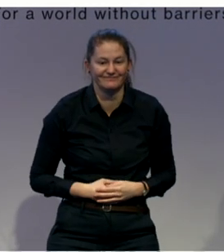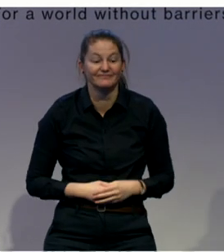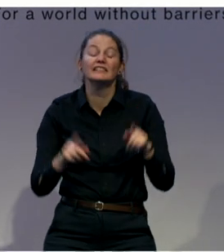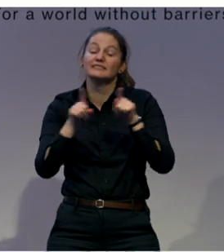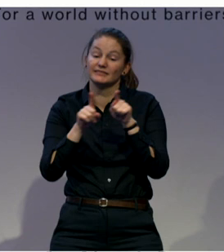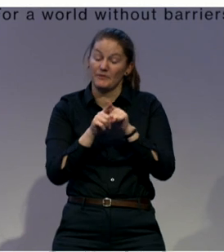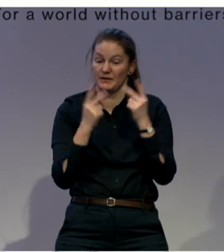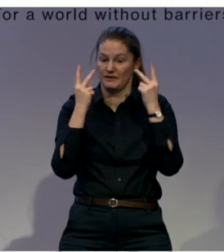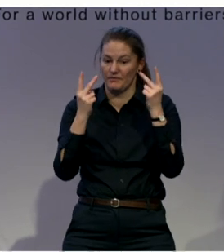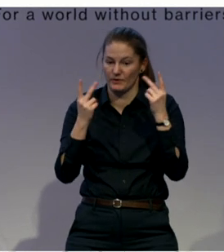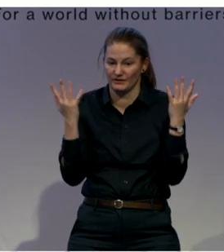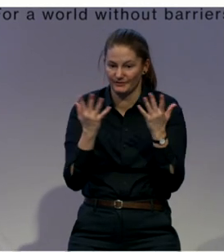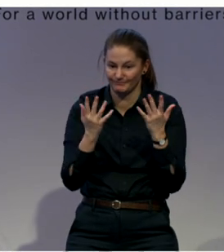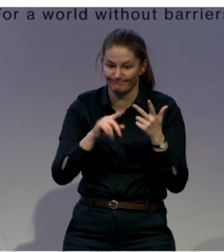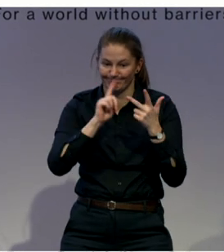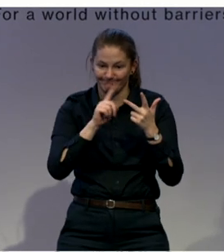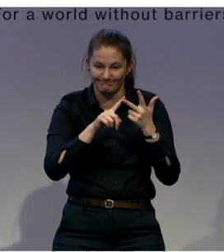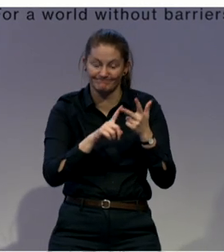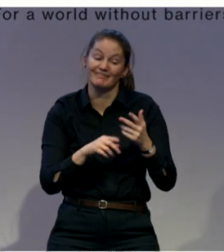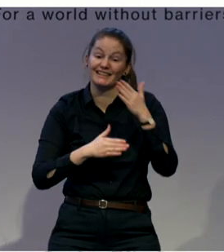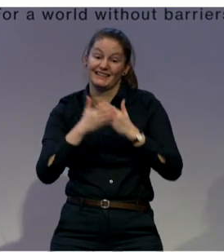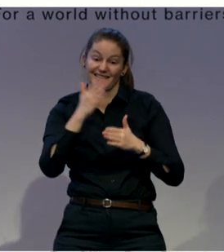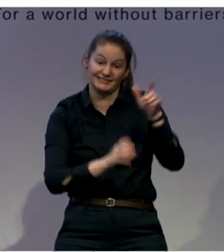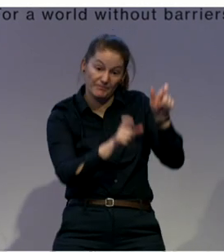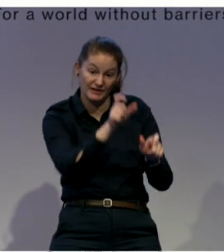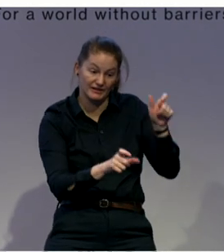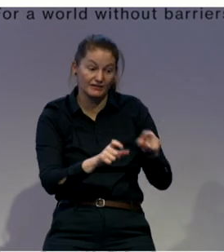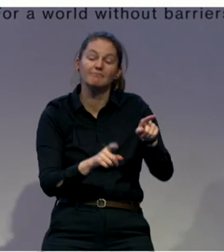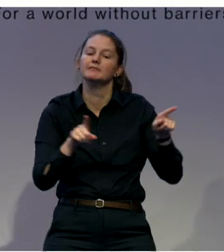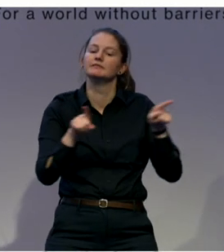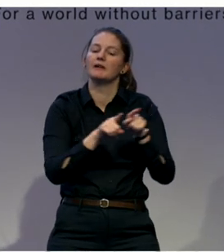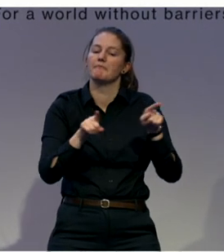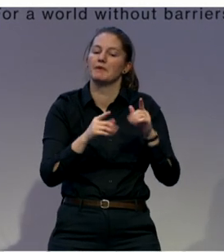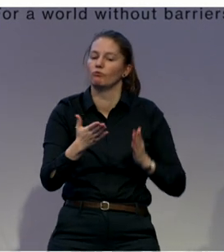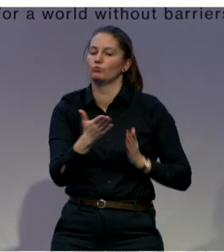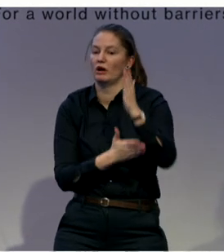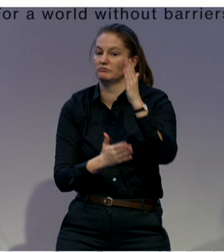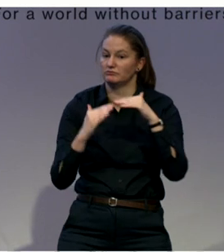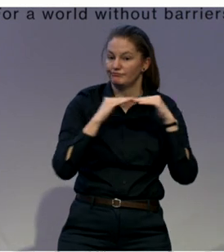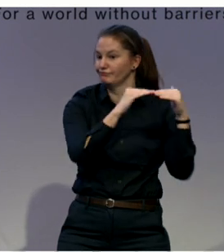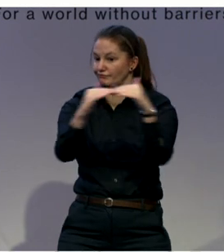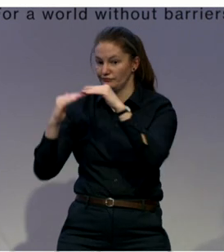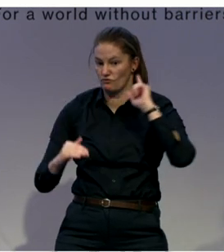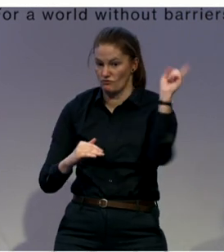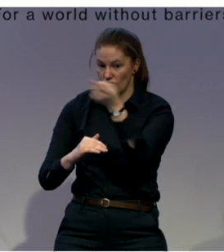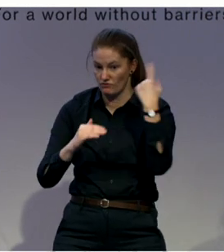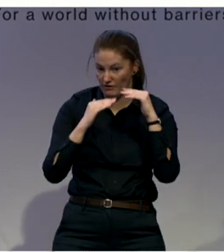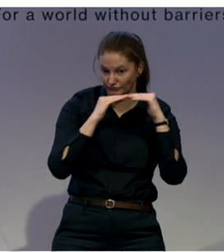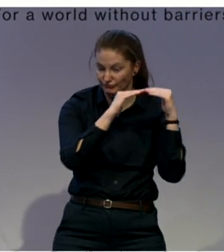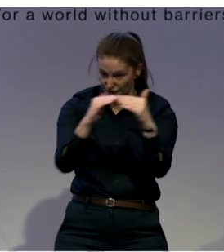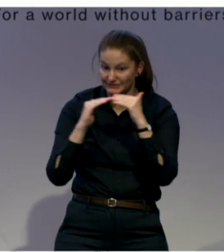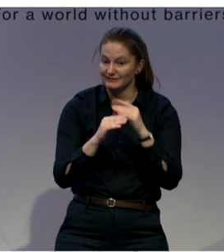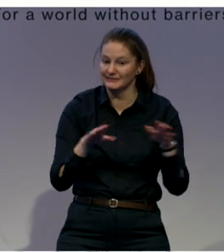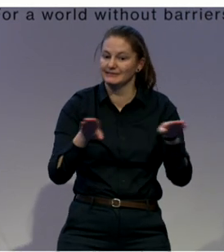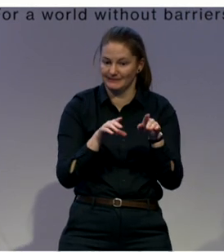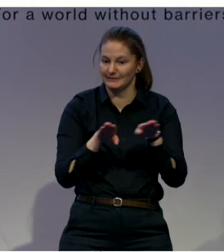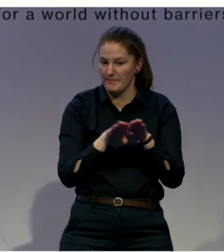as inability to work. For instance, I recently took out a bank loan. And on the paper for the bank loan, it says,